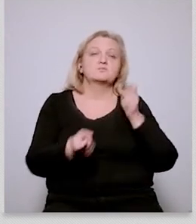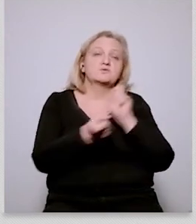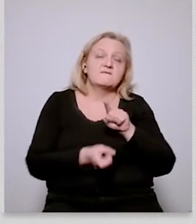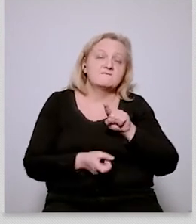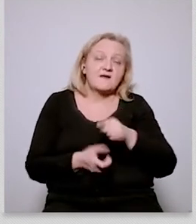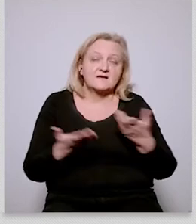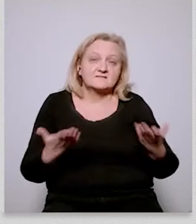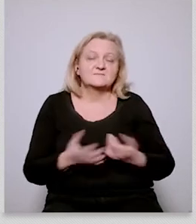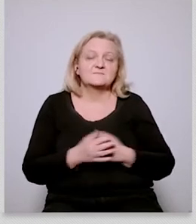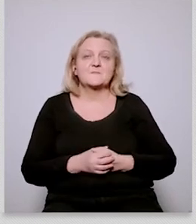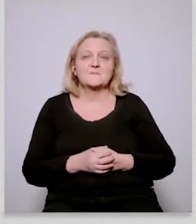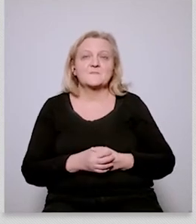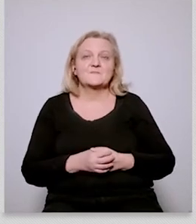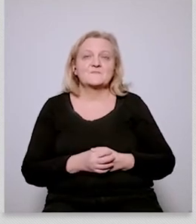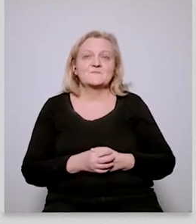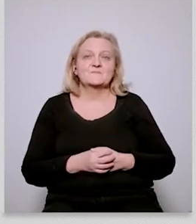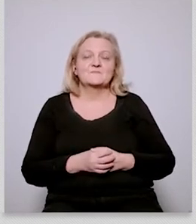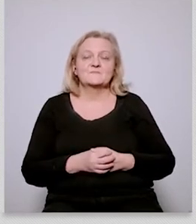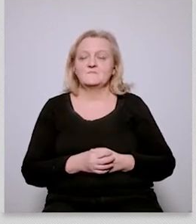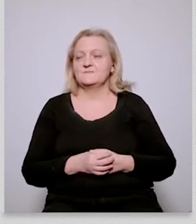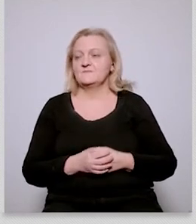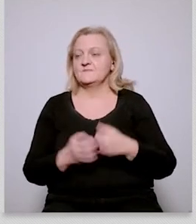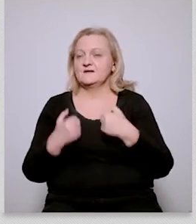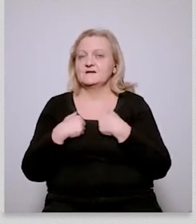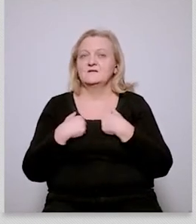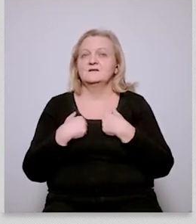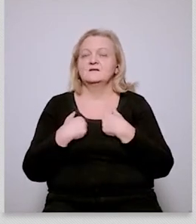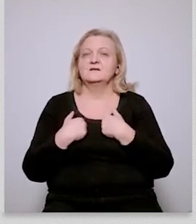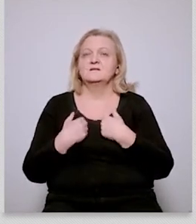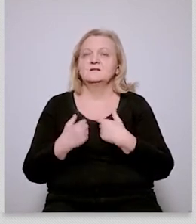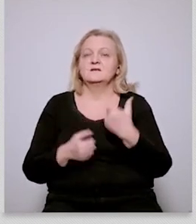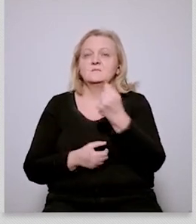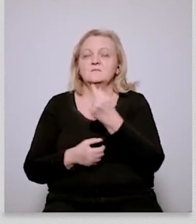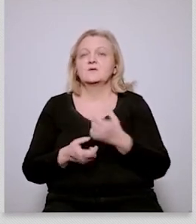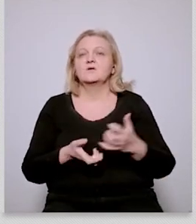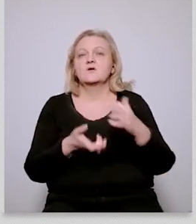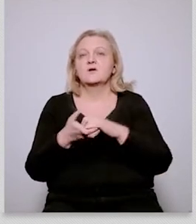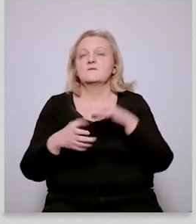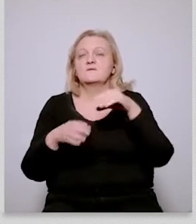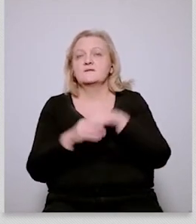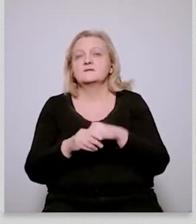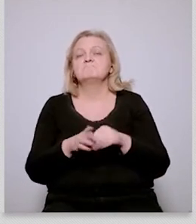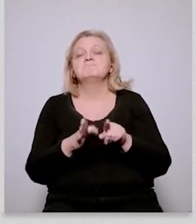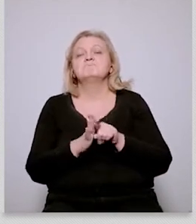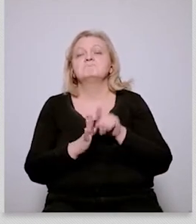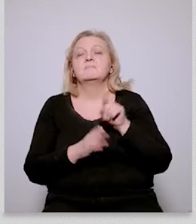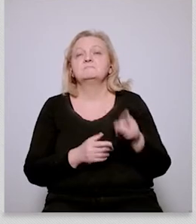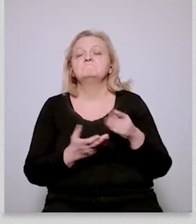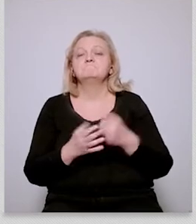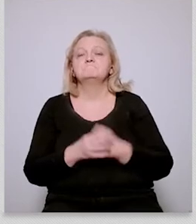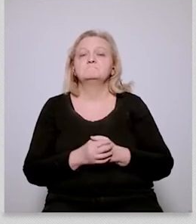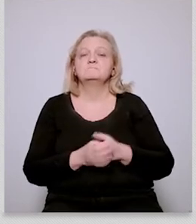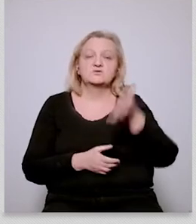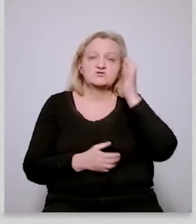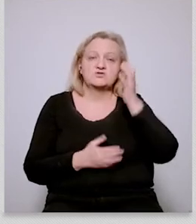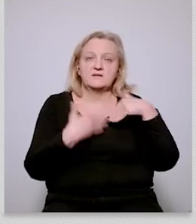potential coalition partners for the czech republic when it comes to the very important political discussions we will